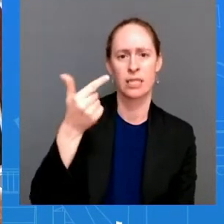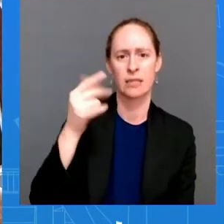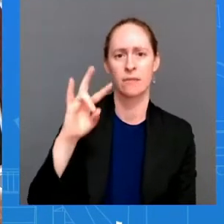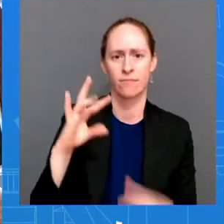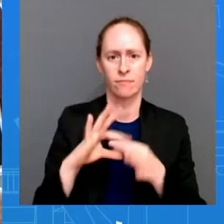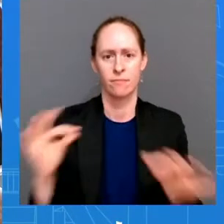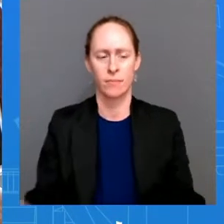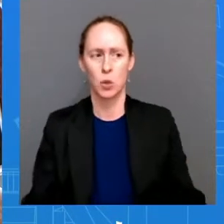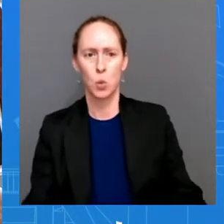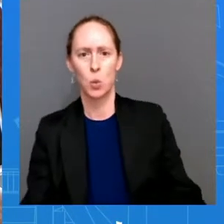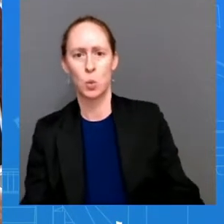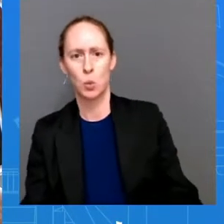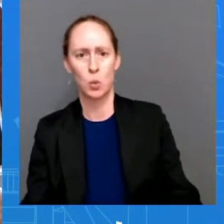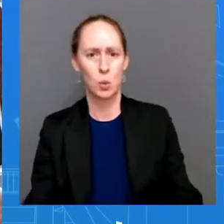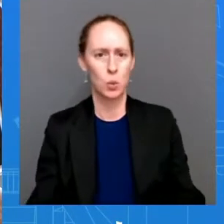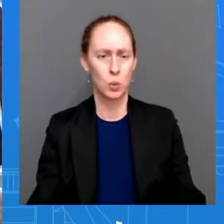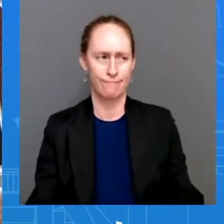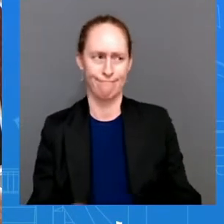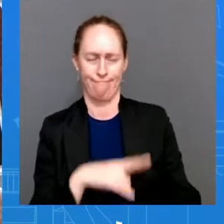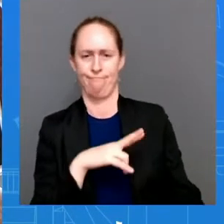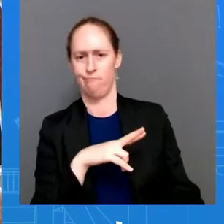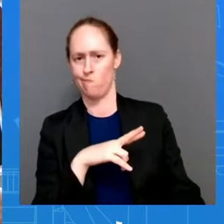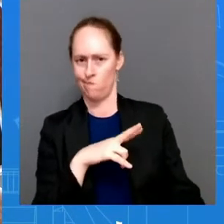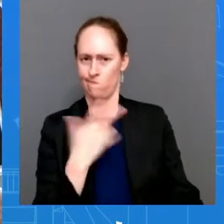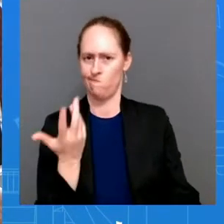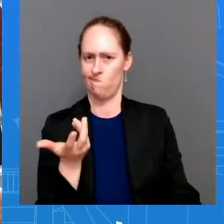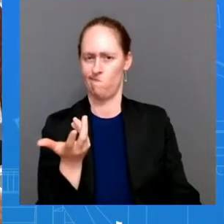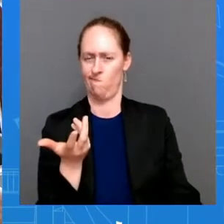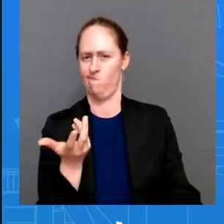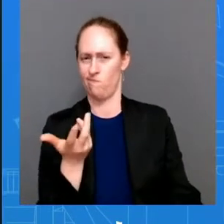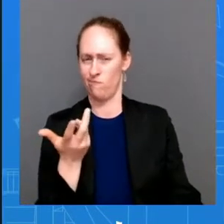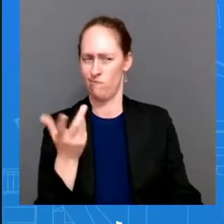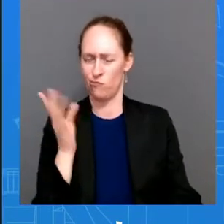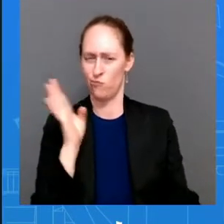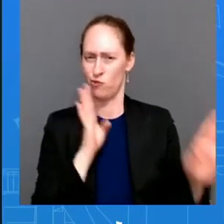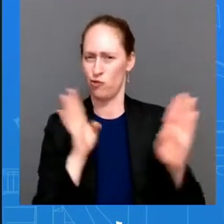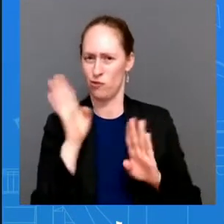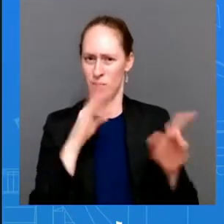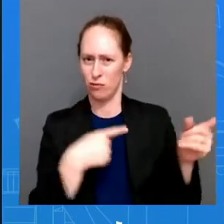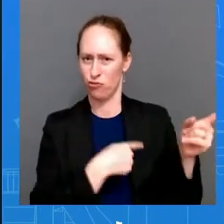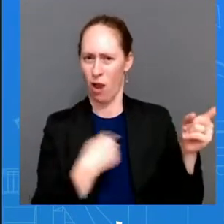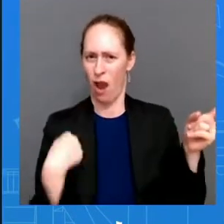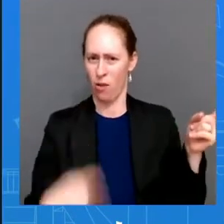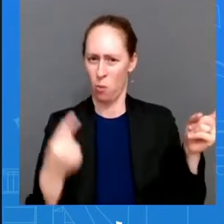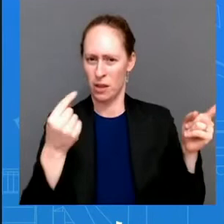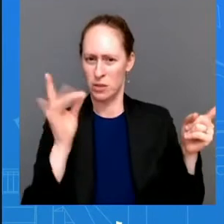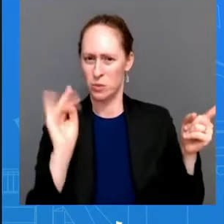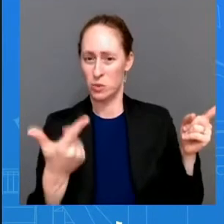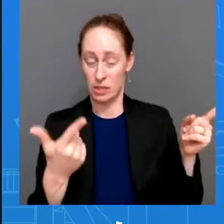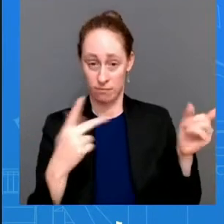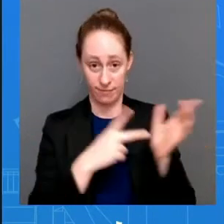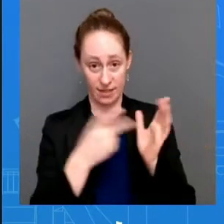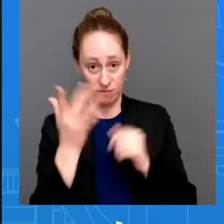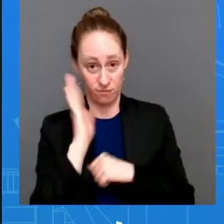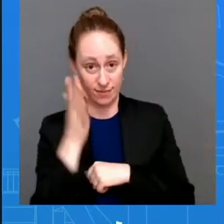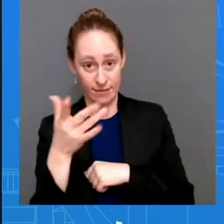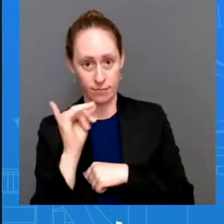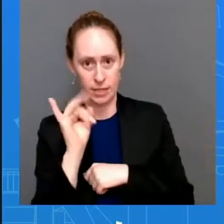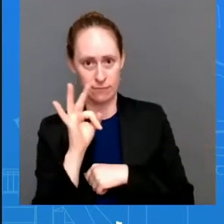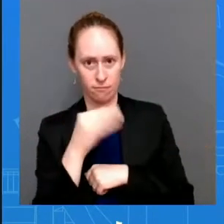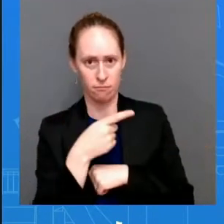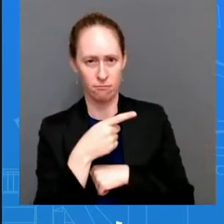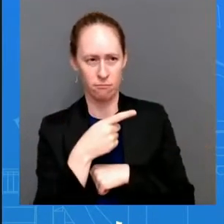consequences if china continues that behavior so let me just reiterate what we have been saying from the podium uh